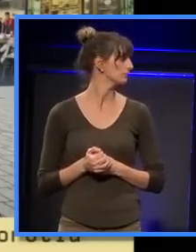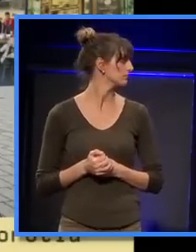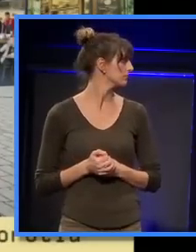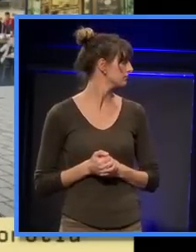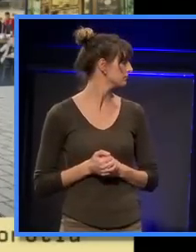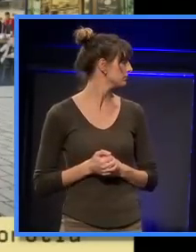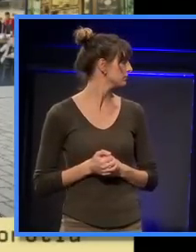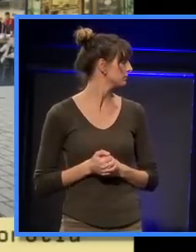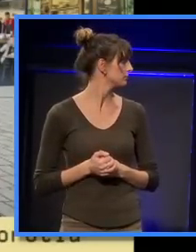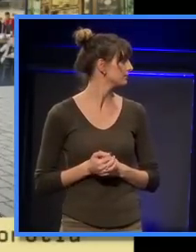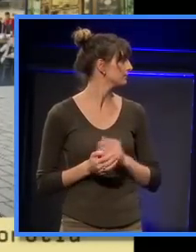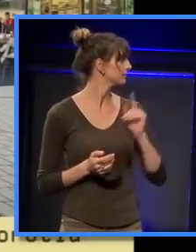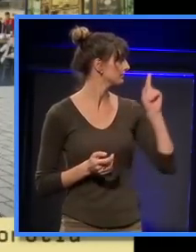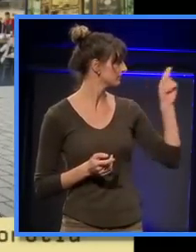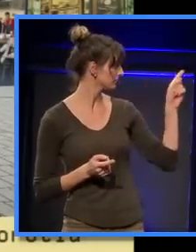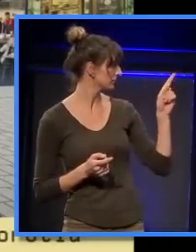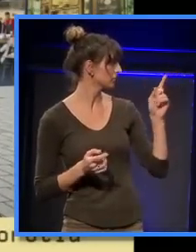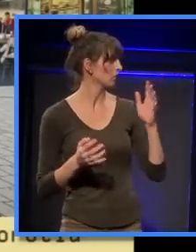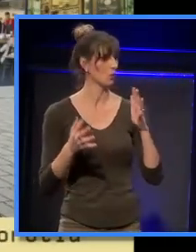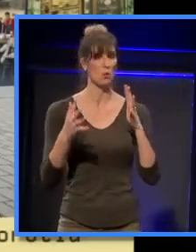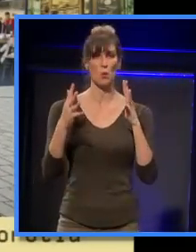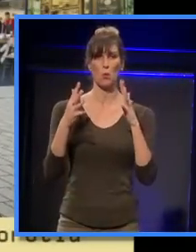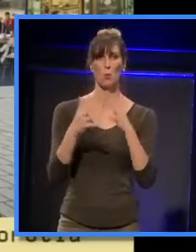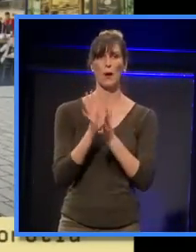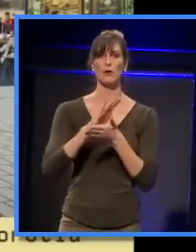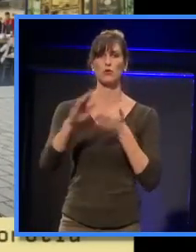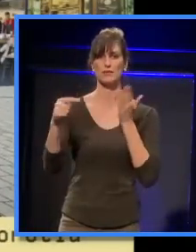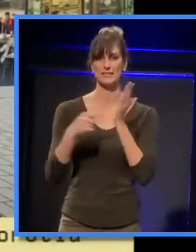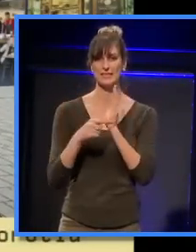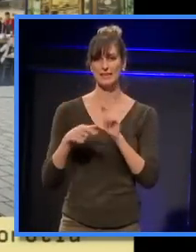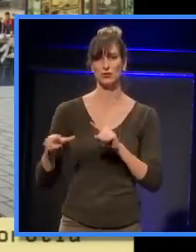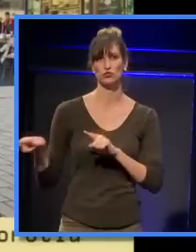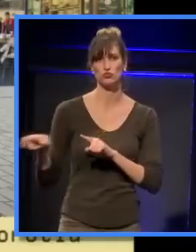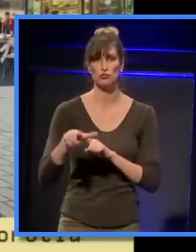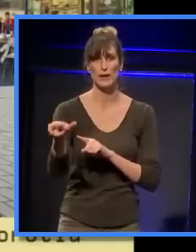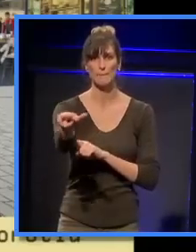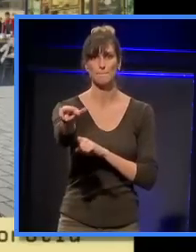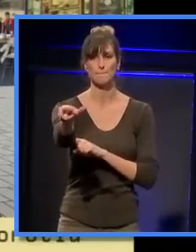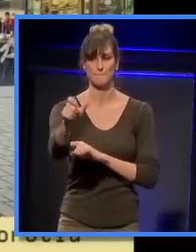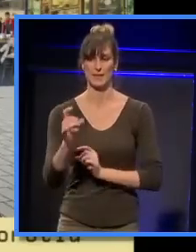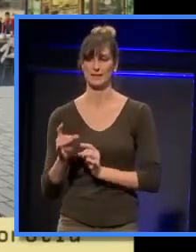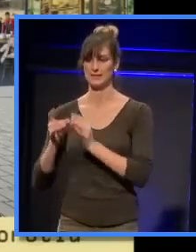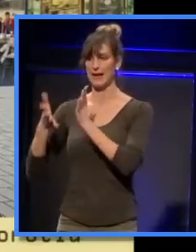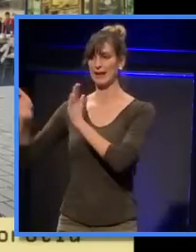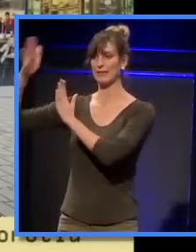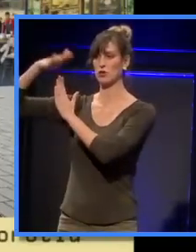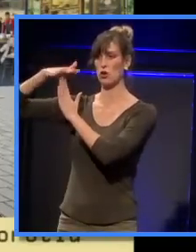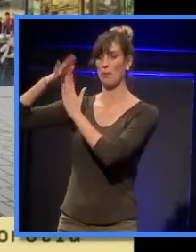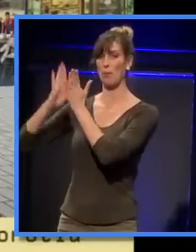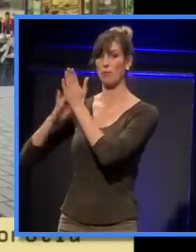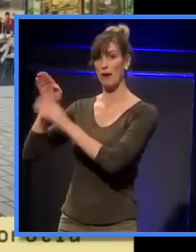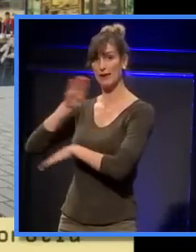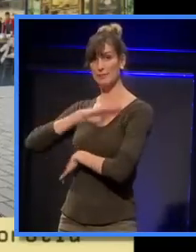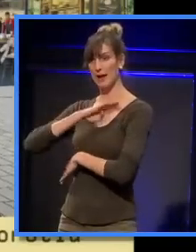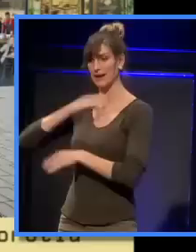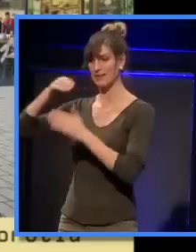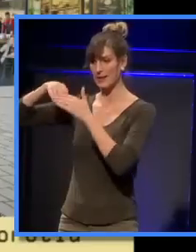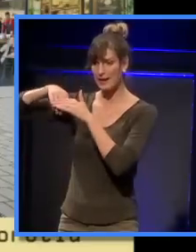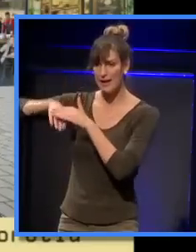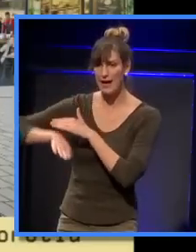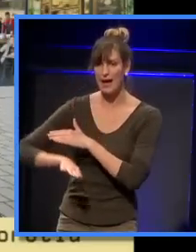Waihatatuyu Stream, which has its heads near the top of Myers Park, which runs right down under Queen Street.